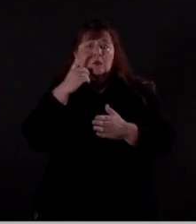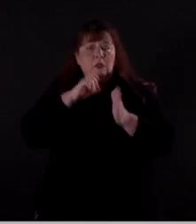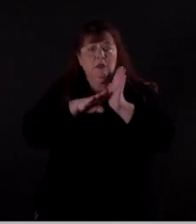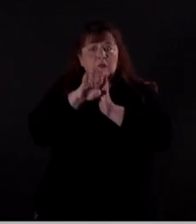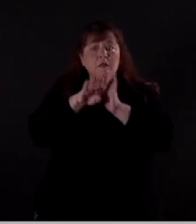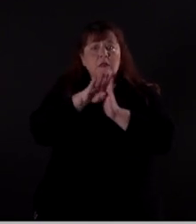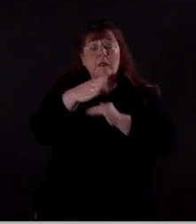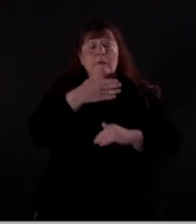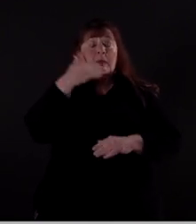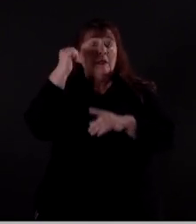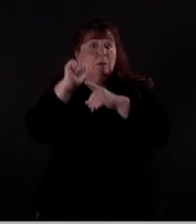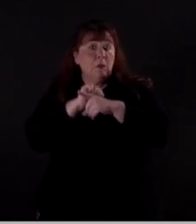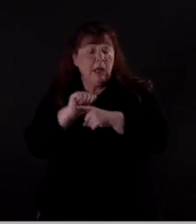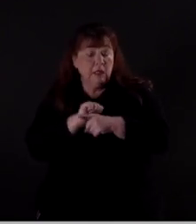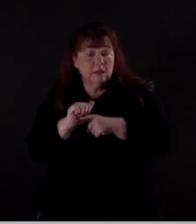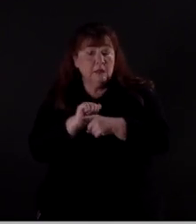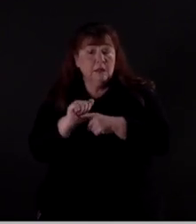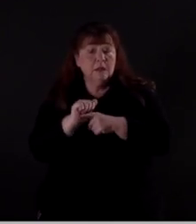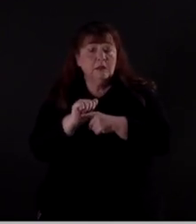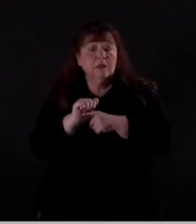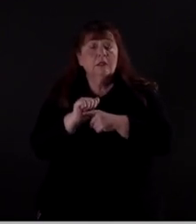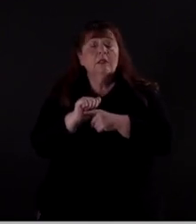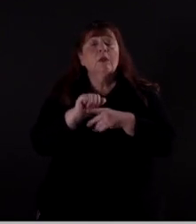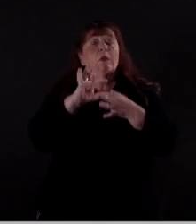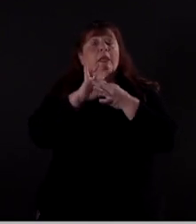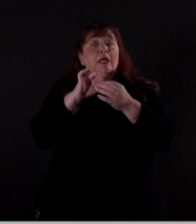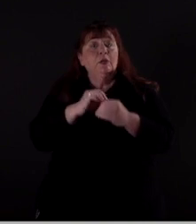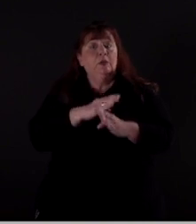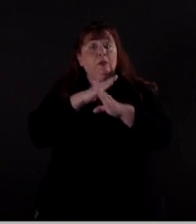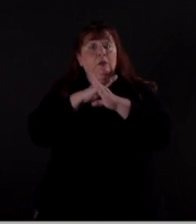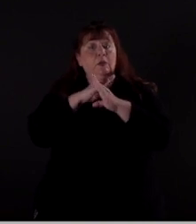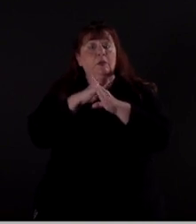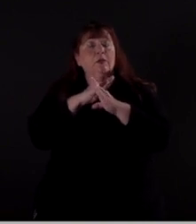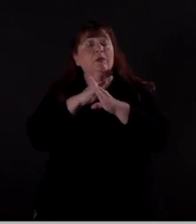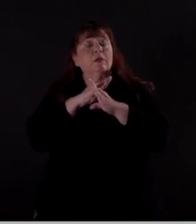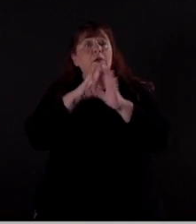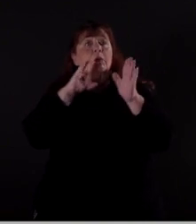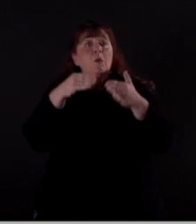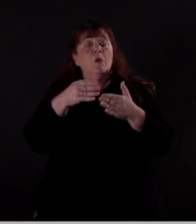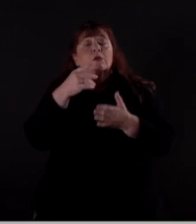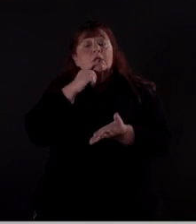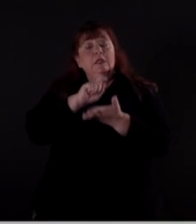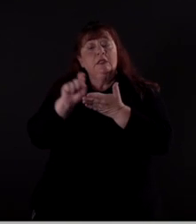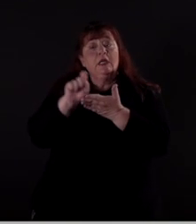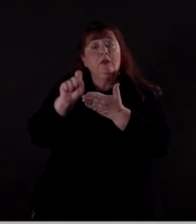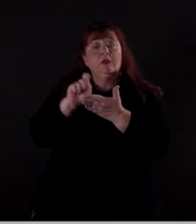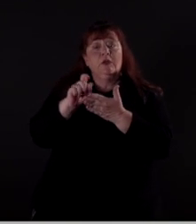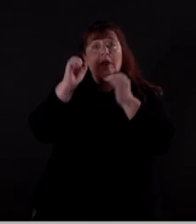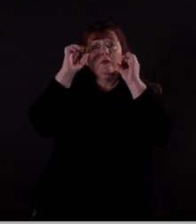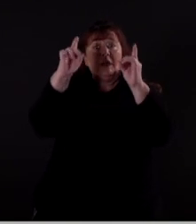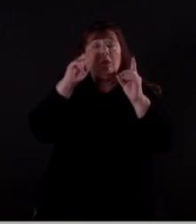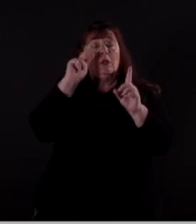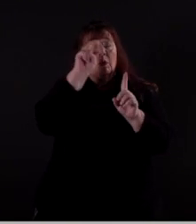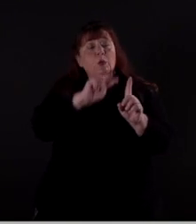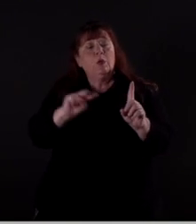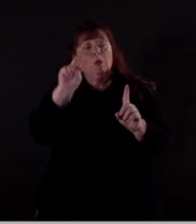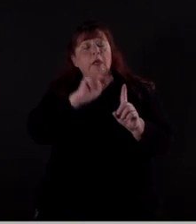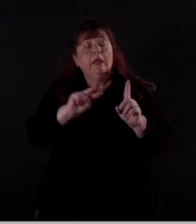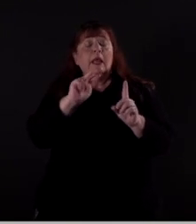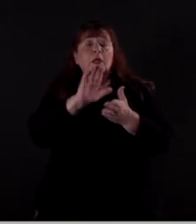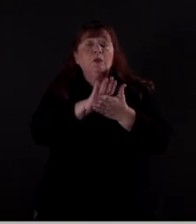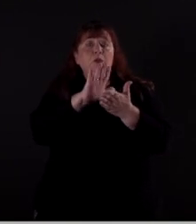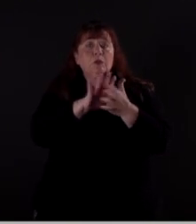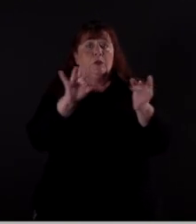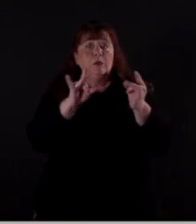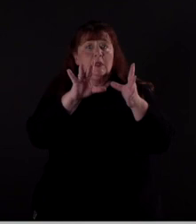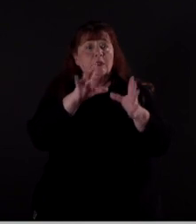as a best practice on prevention, approached the Secretary of Education to look at school violence. And that's